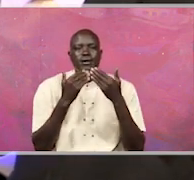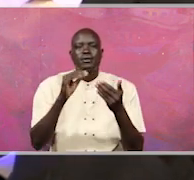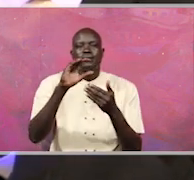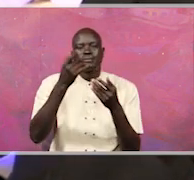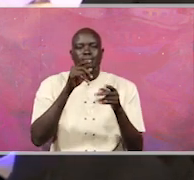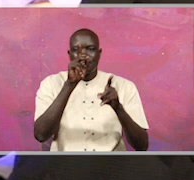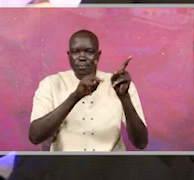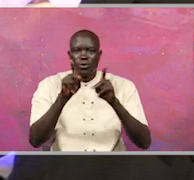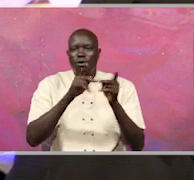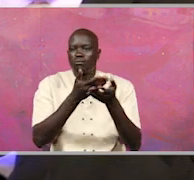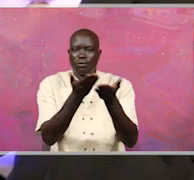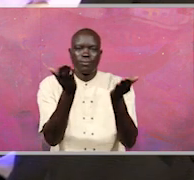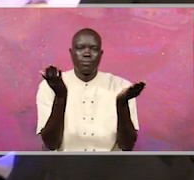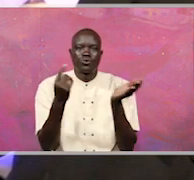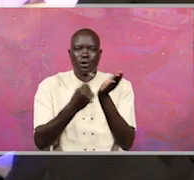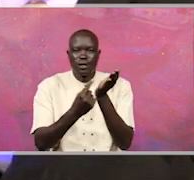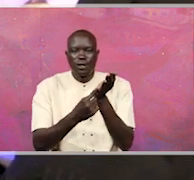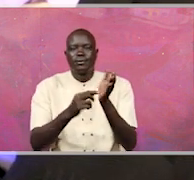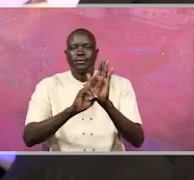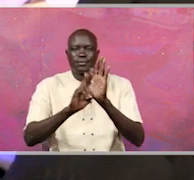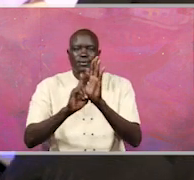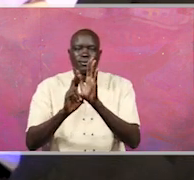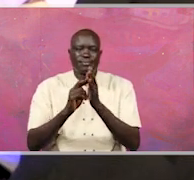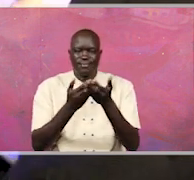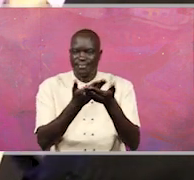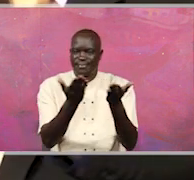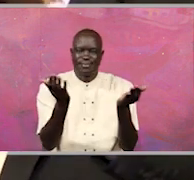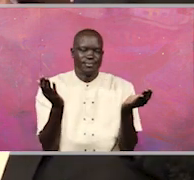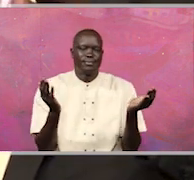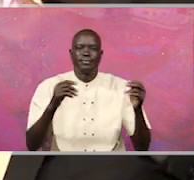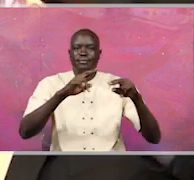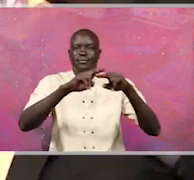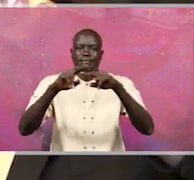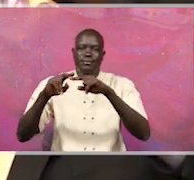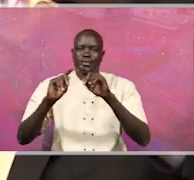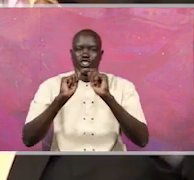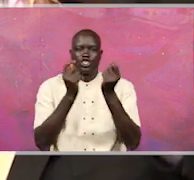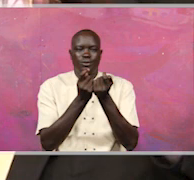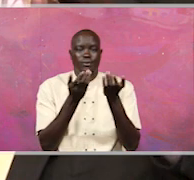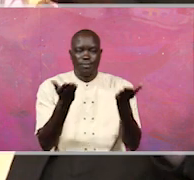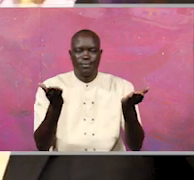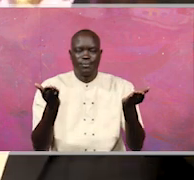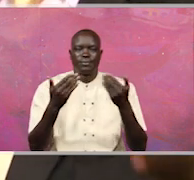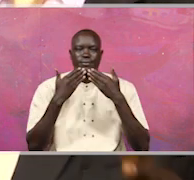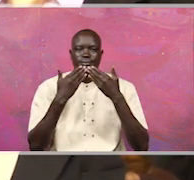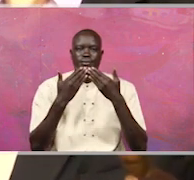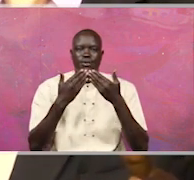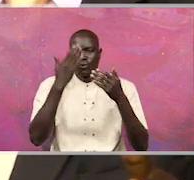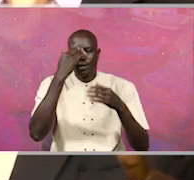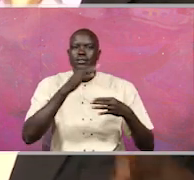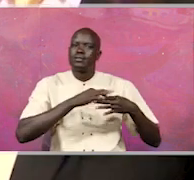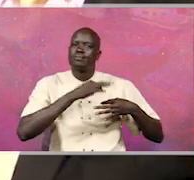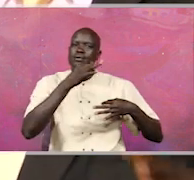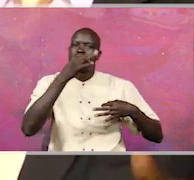of this country, here represented by this particular team, for the spirit,